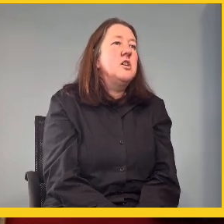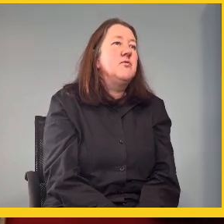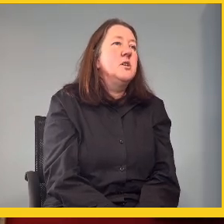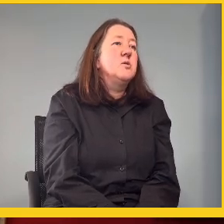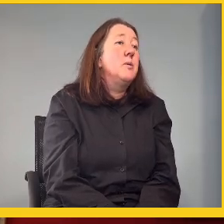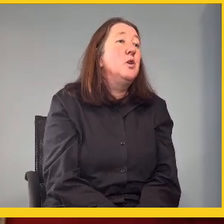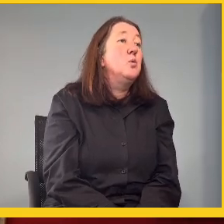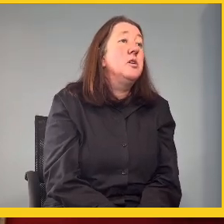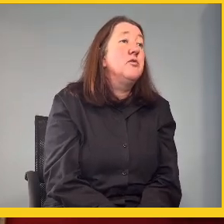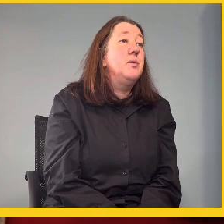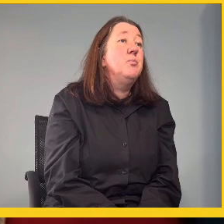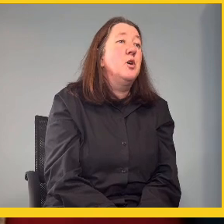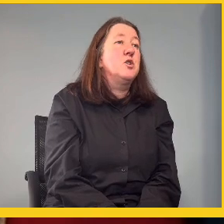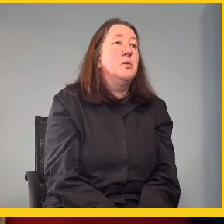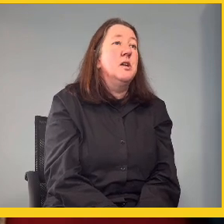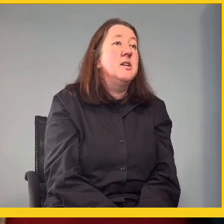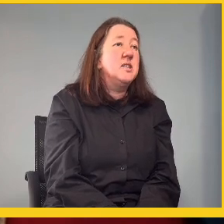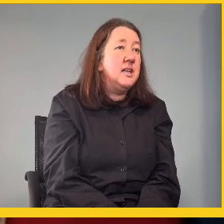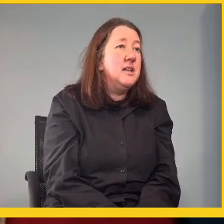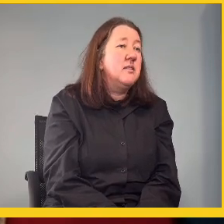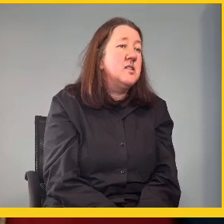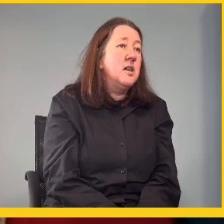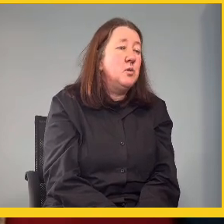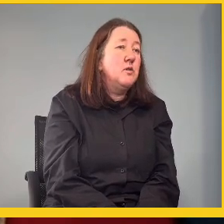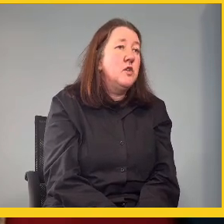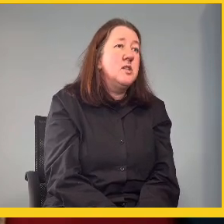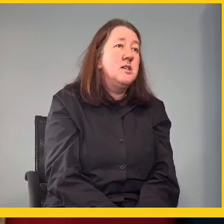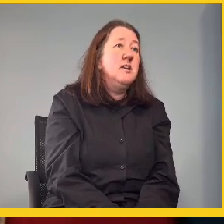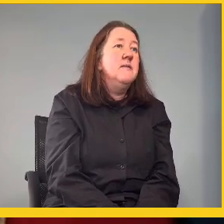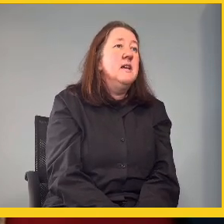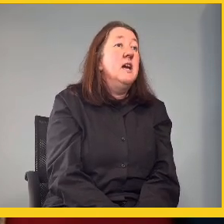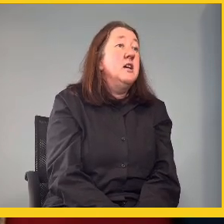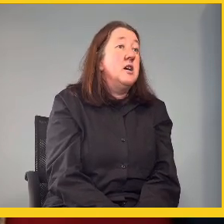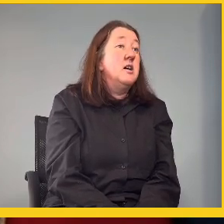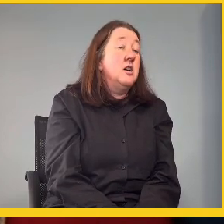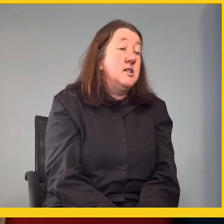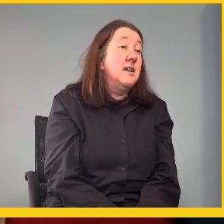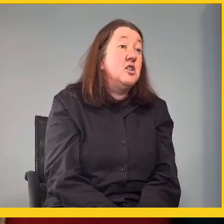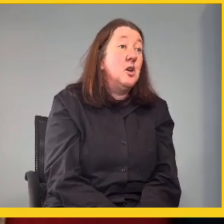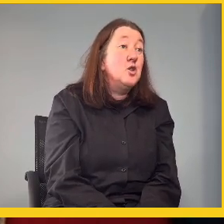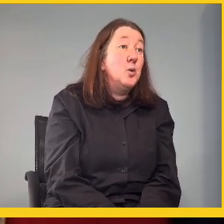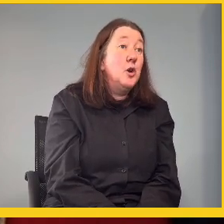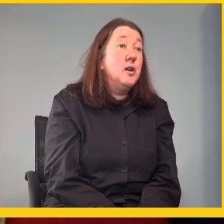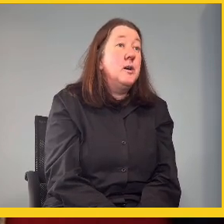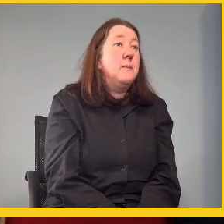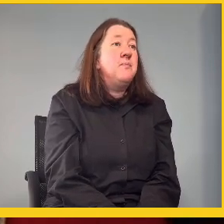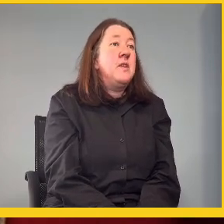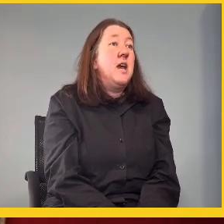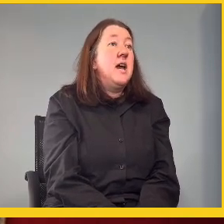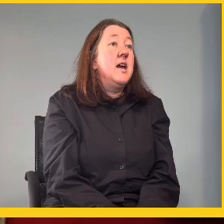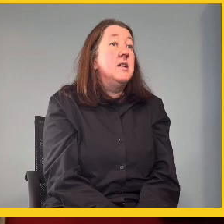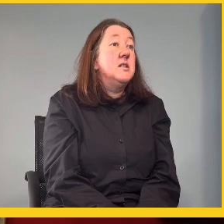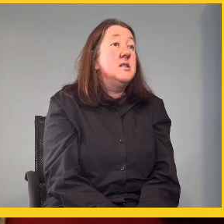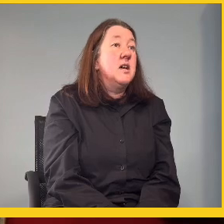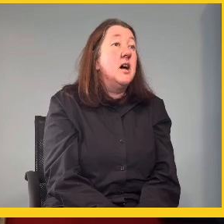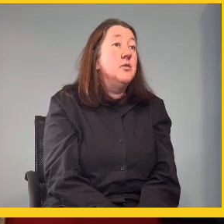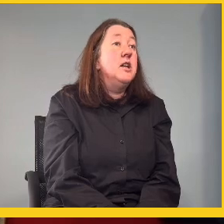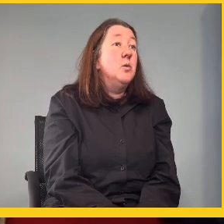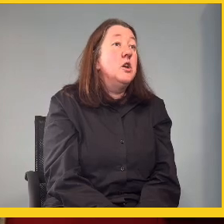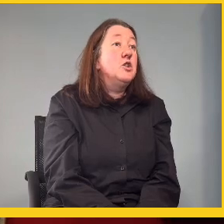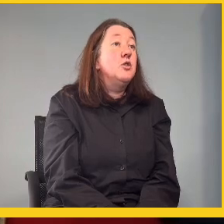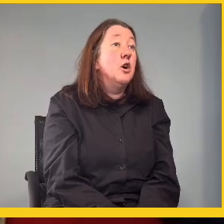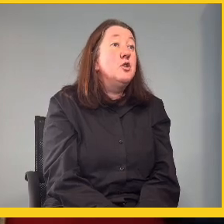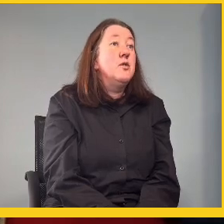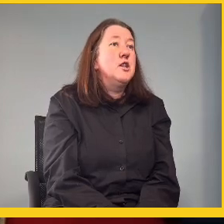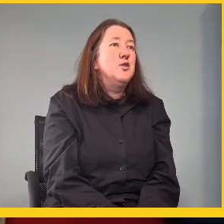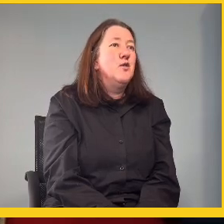academic achievements, maybe it wouldn't have been possible. I studied at the same university, uh, I studied social work, and I